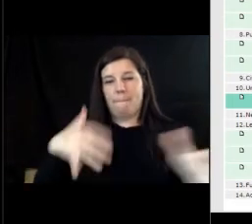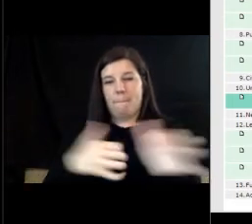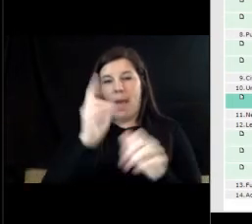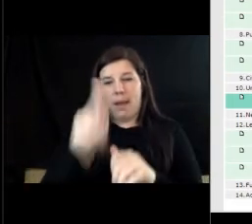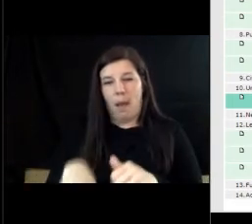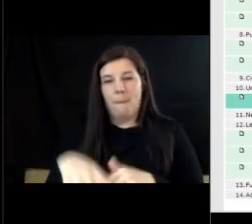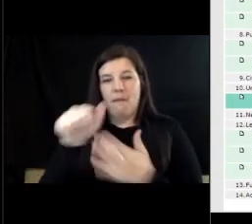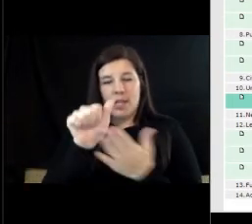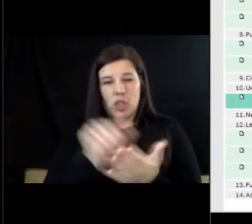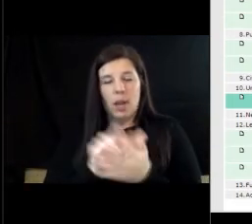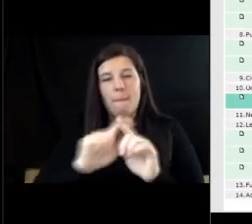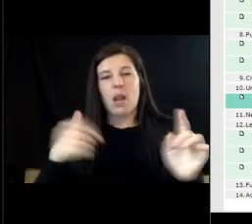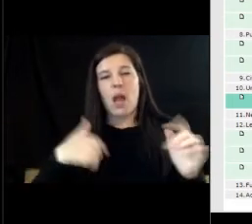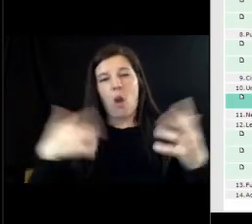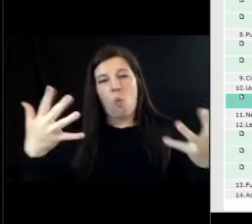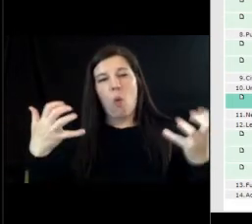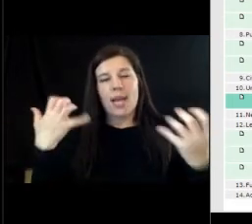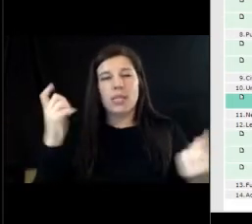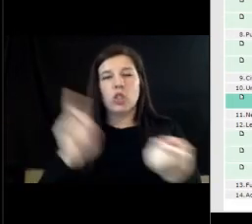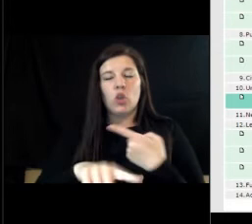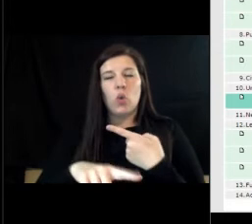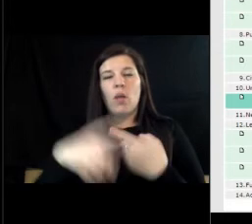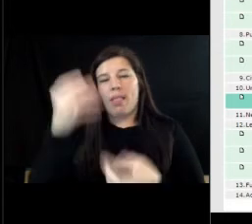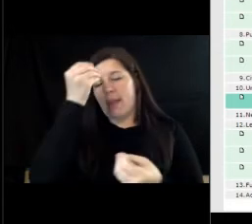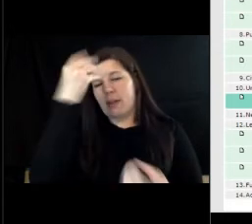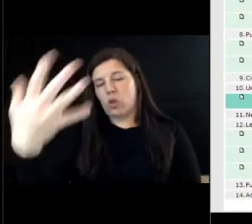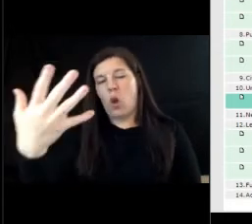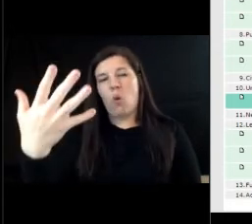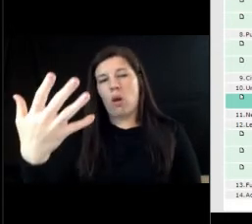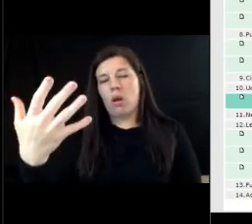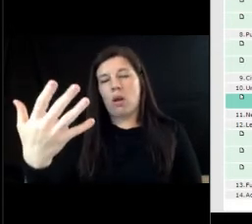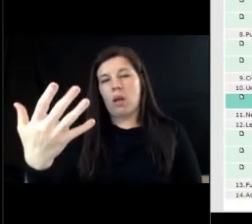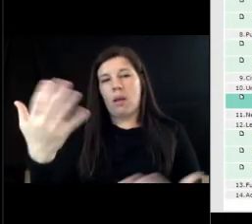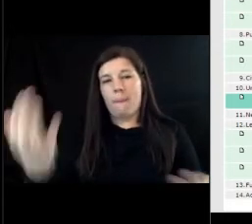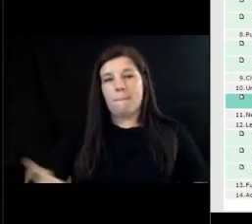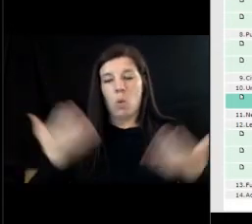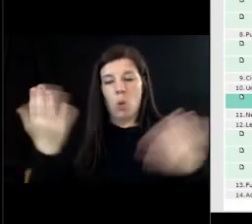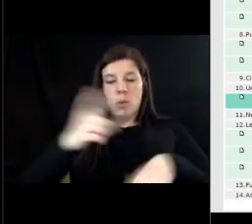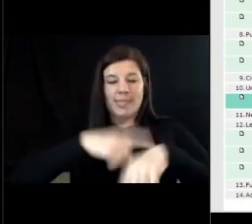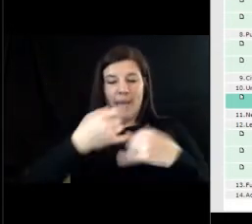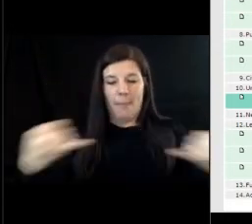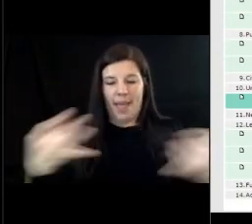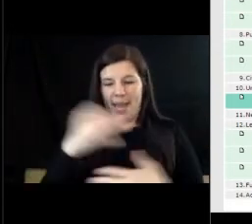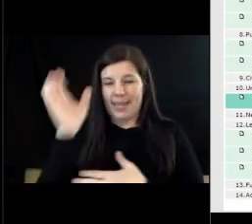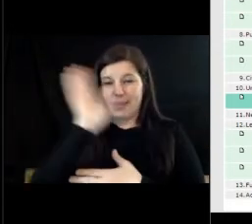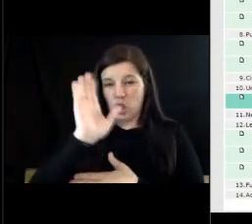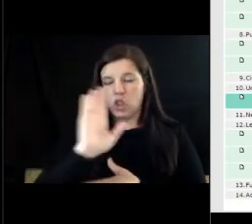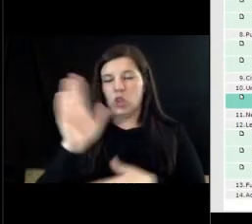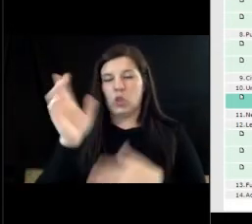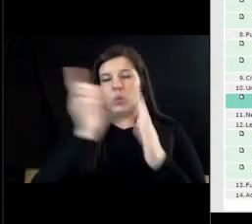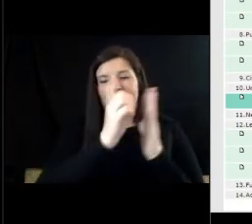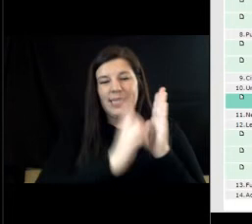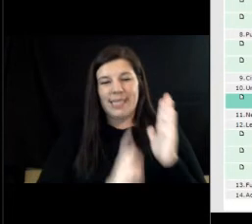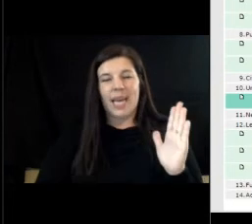just wanted to you know let you know that that proposed timeline and search was designed as um